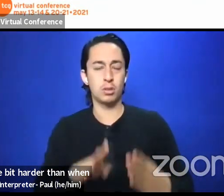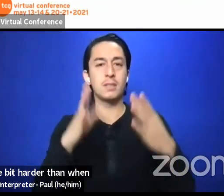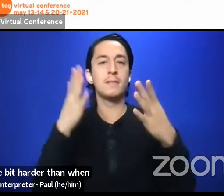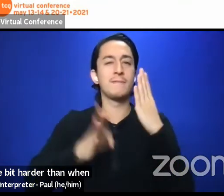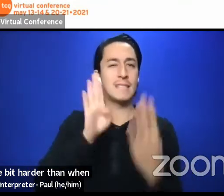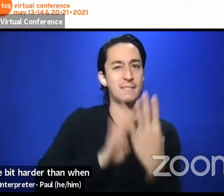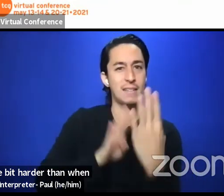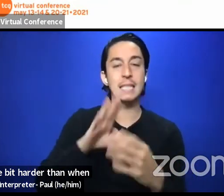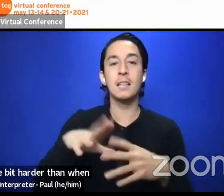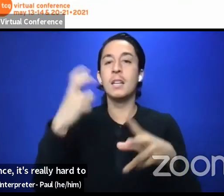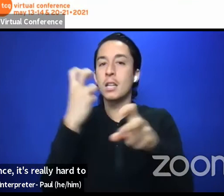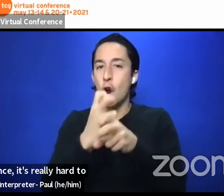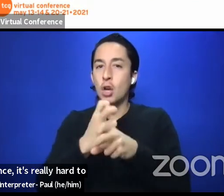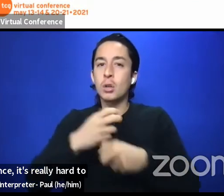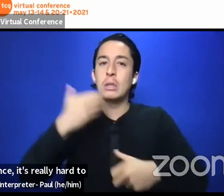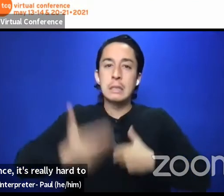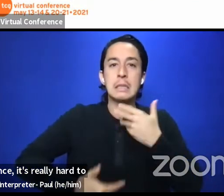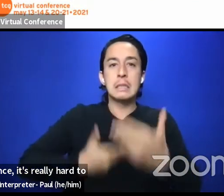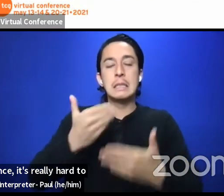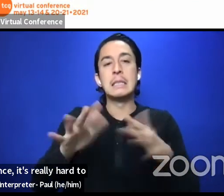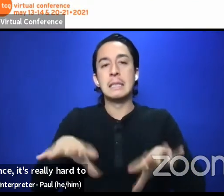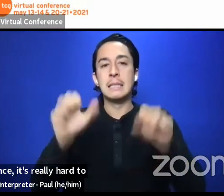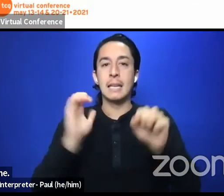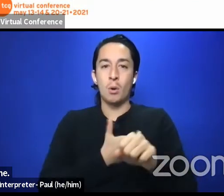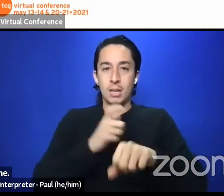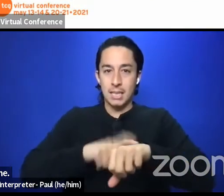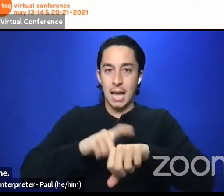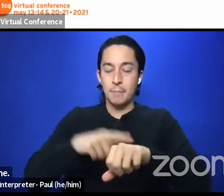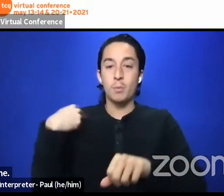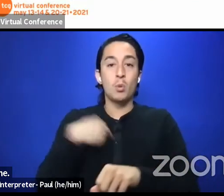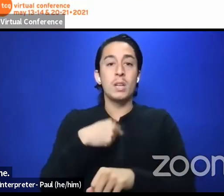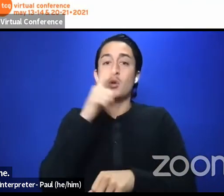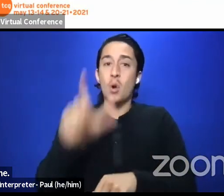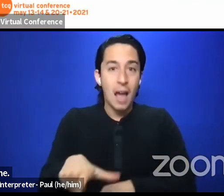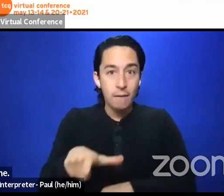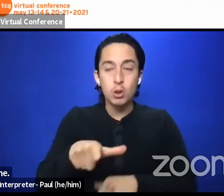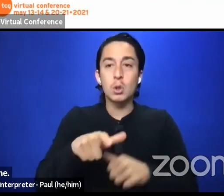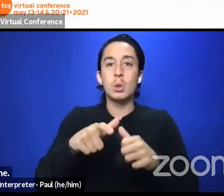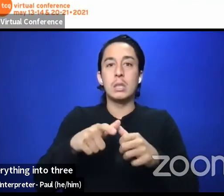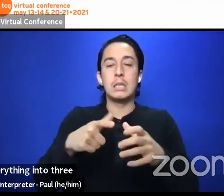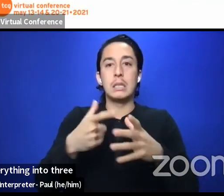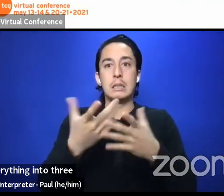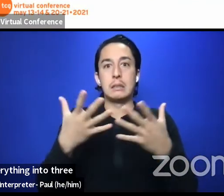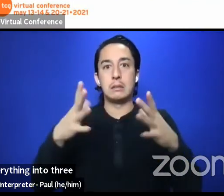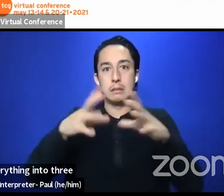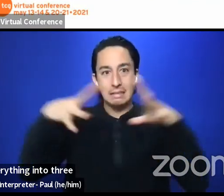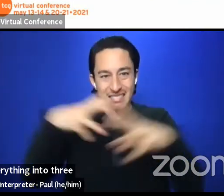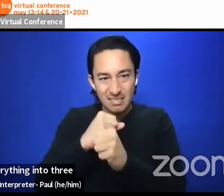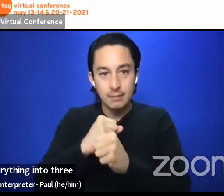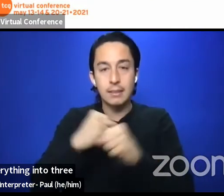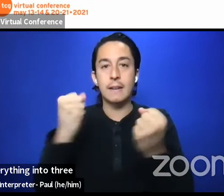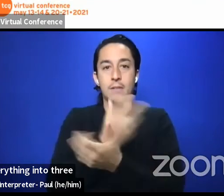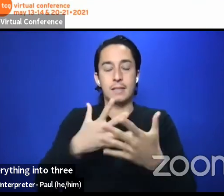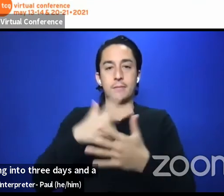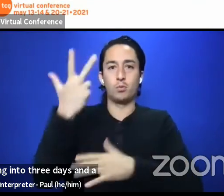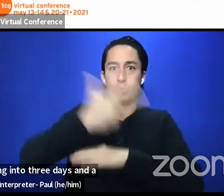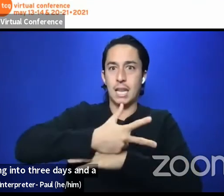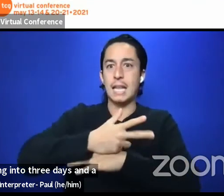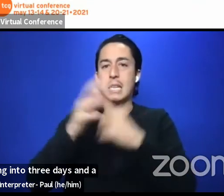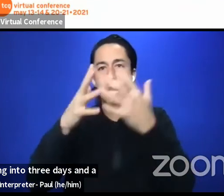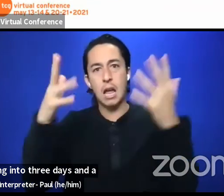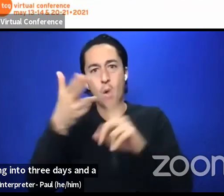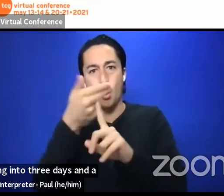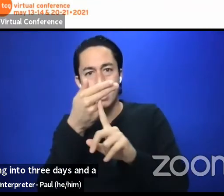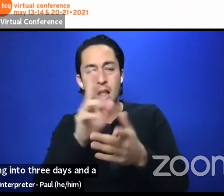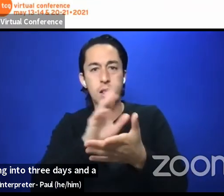really hard to take our time. We don't need to cram everything into three days and a bunch of hotel rooms. We can do this over